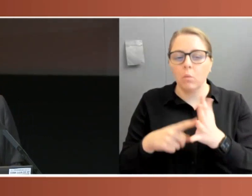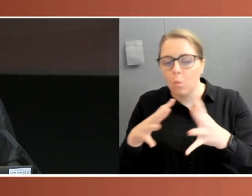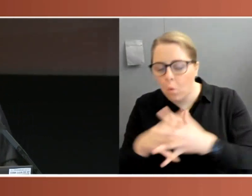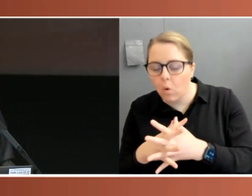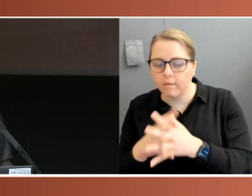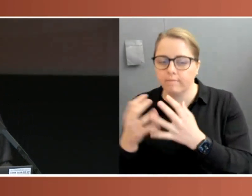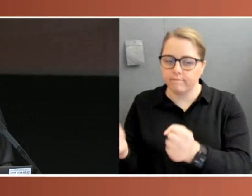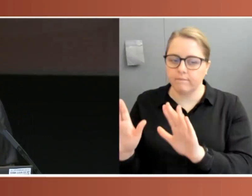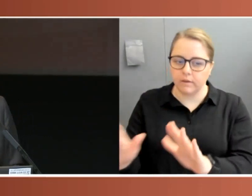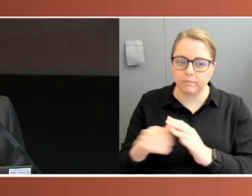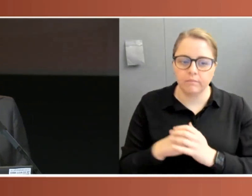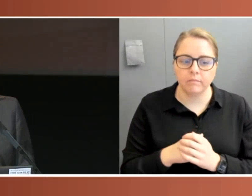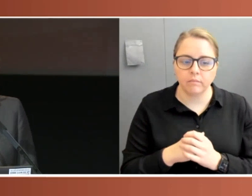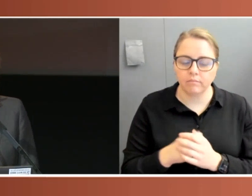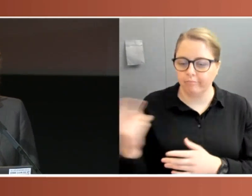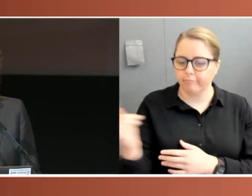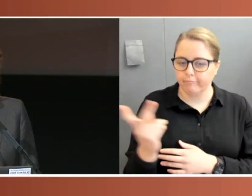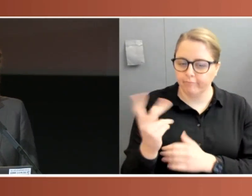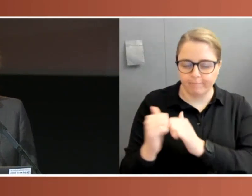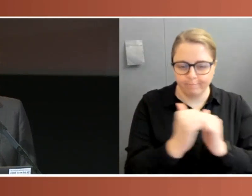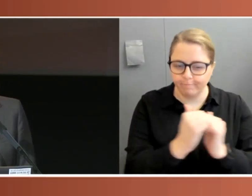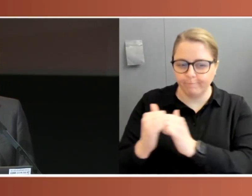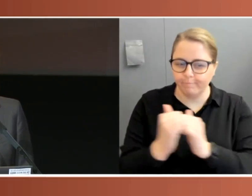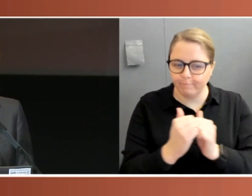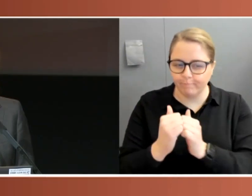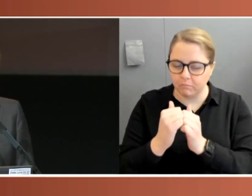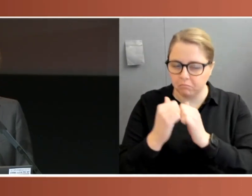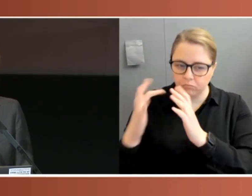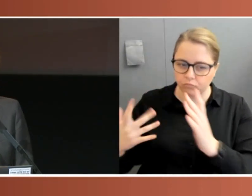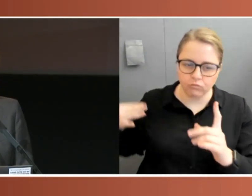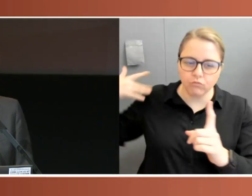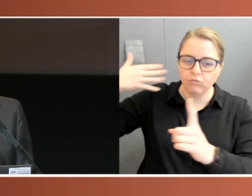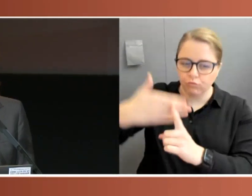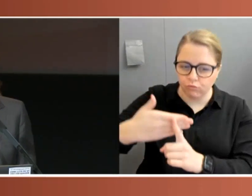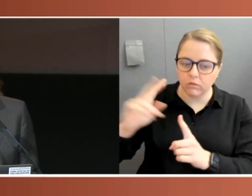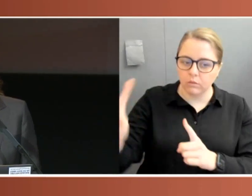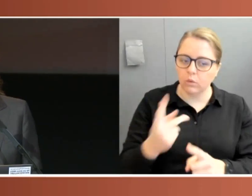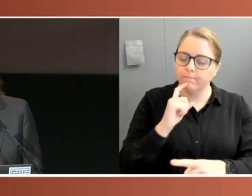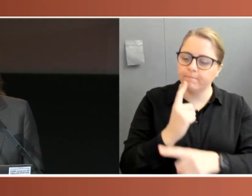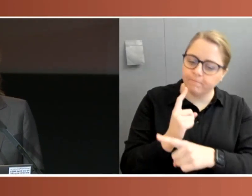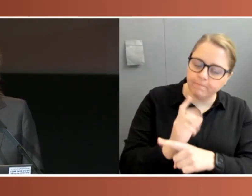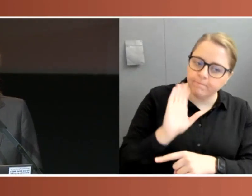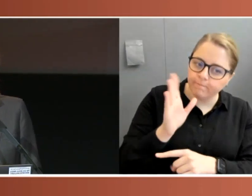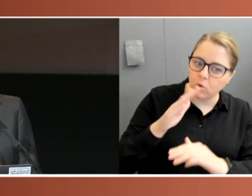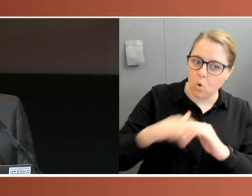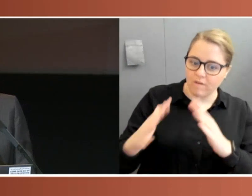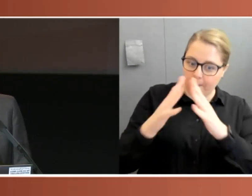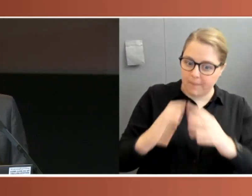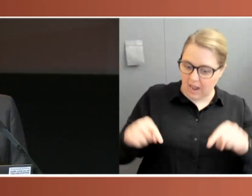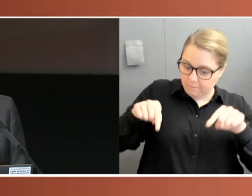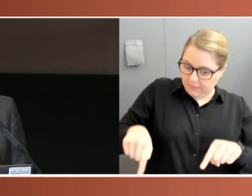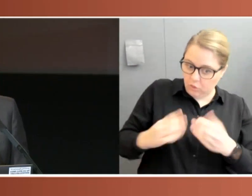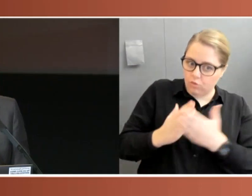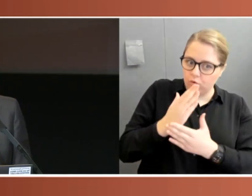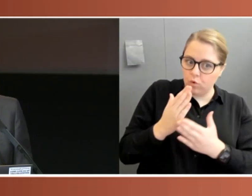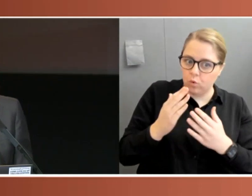No strangers to collaboration, Dr Hobbs and Professor Williams will today discuss how parliaments performed during the pandemic. Would you